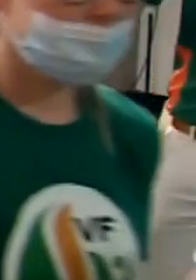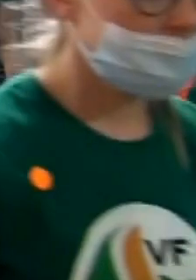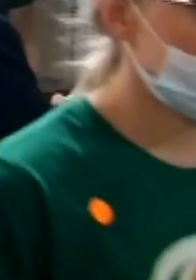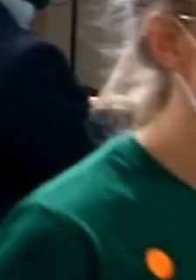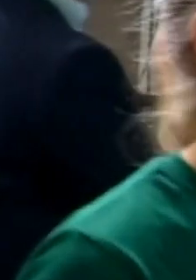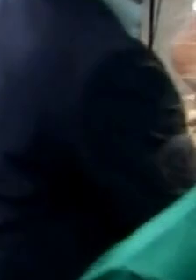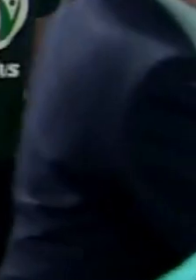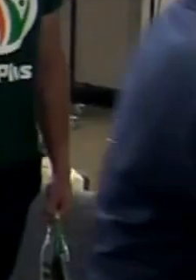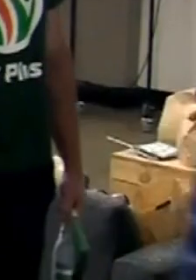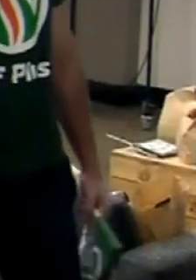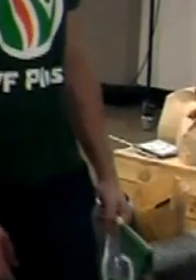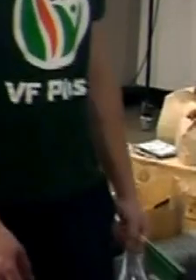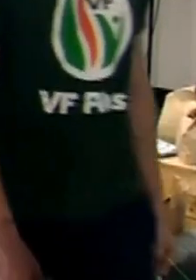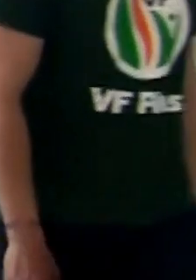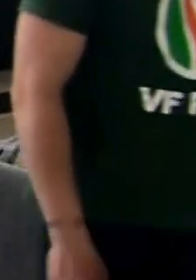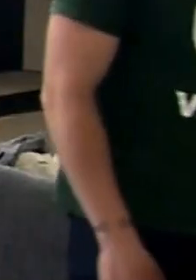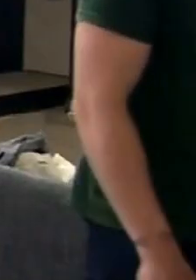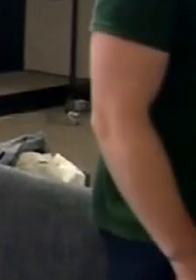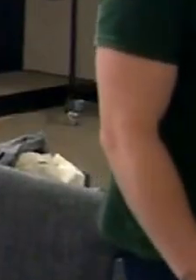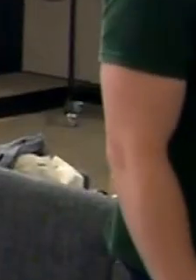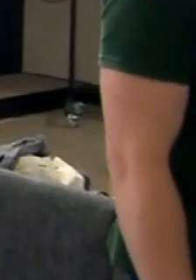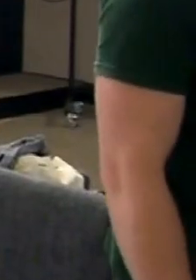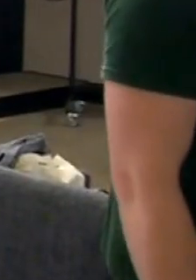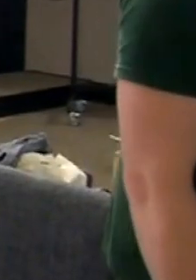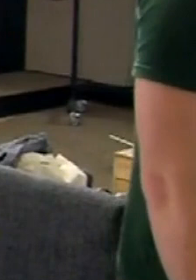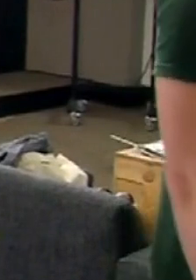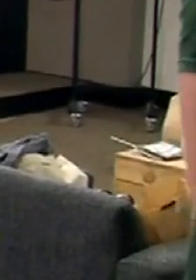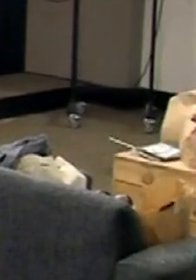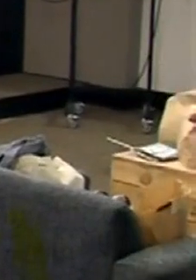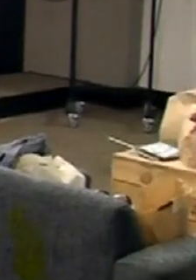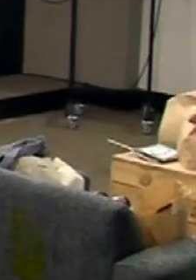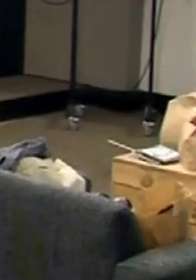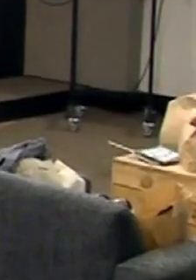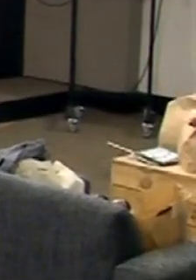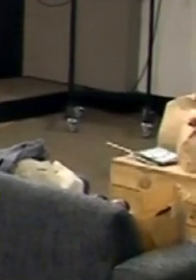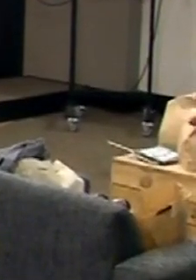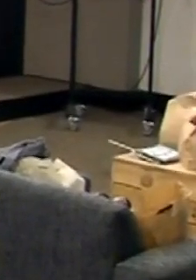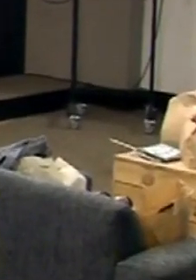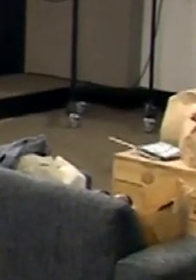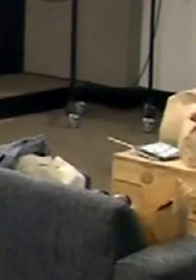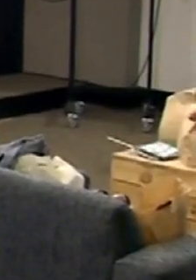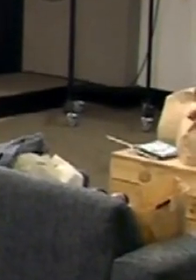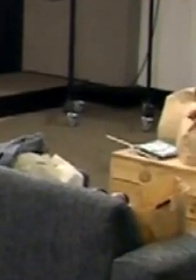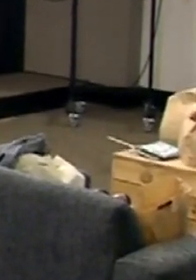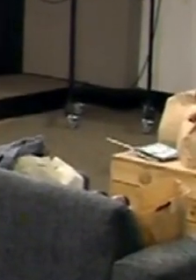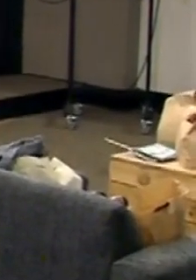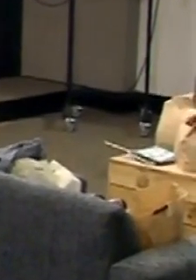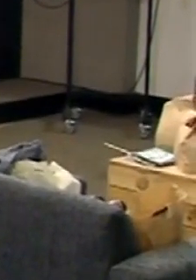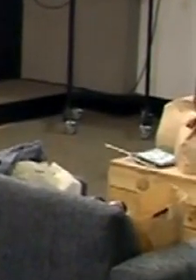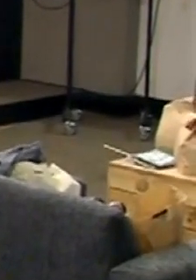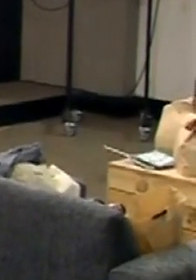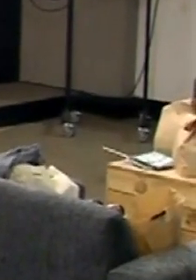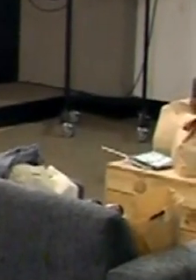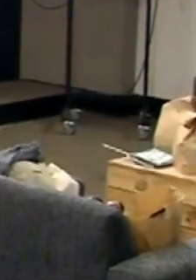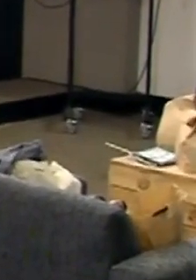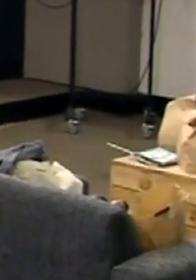from Team SABC here in the Citadel of Power in Pretoria in Parkview, it's been an absolute pleasure bringing you